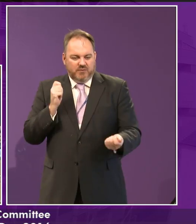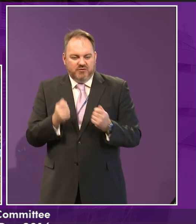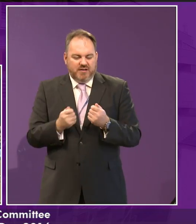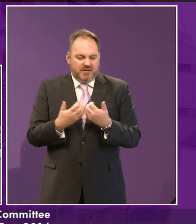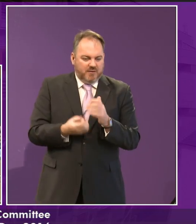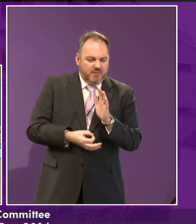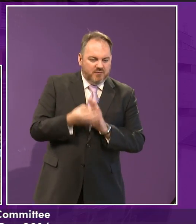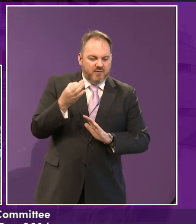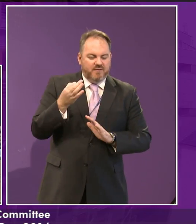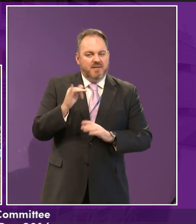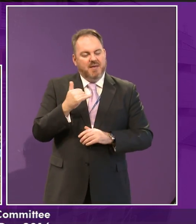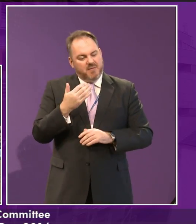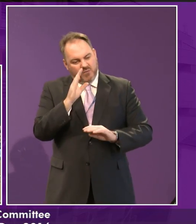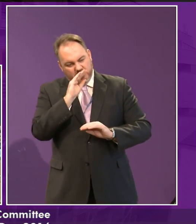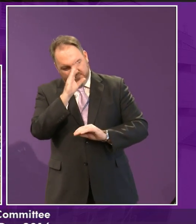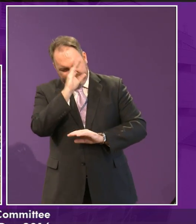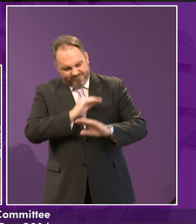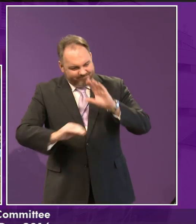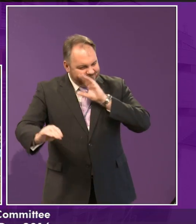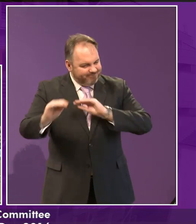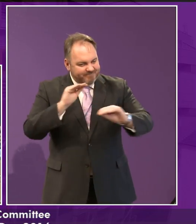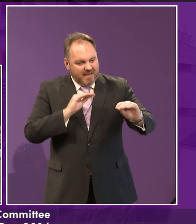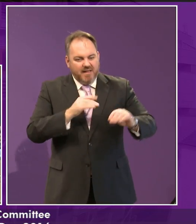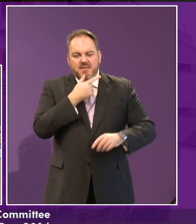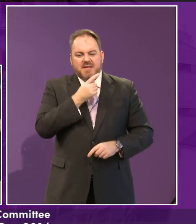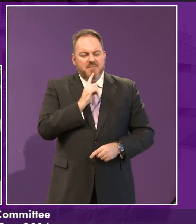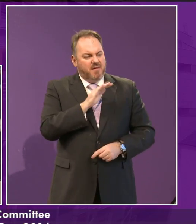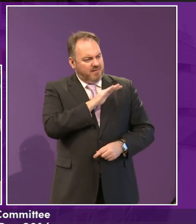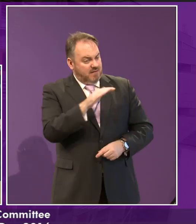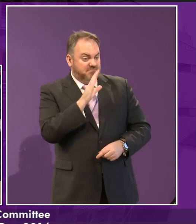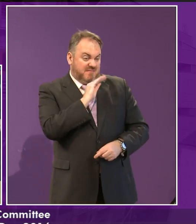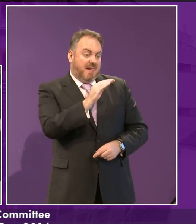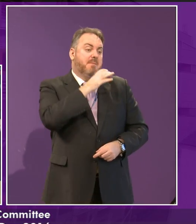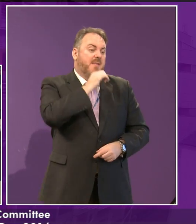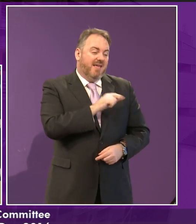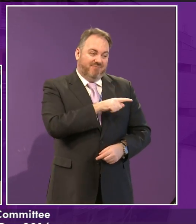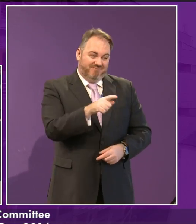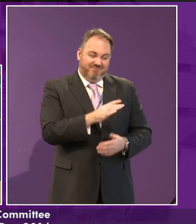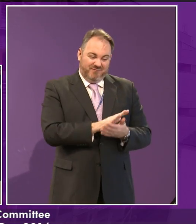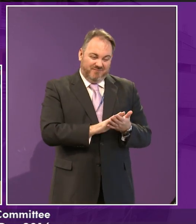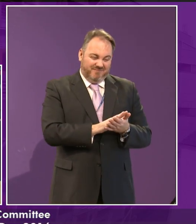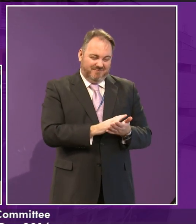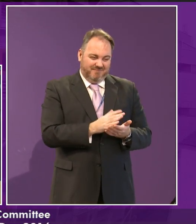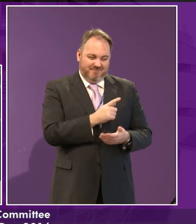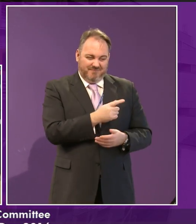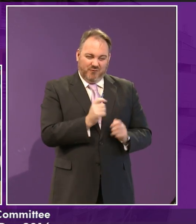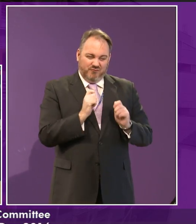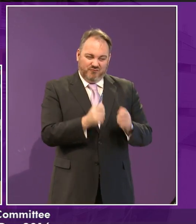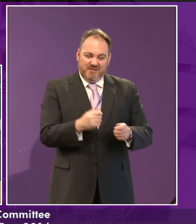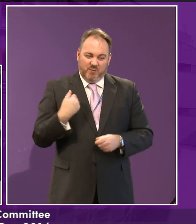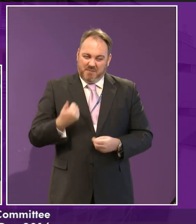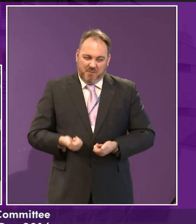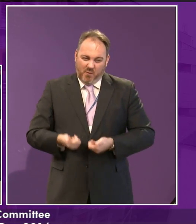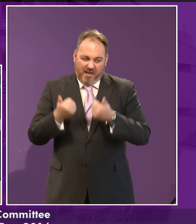lesson on this or something, to let people know they're doing things like this. Because before we learned about this in class,